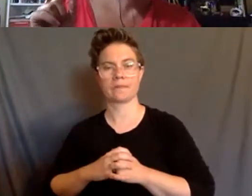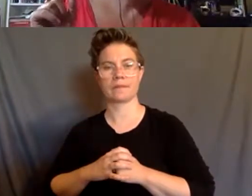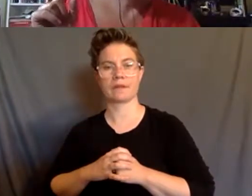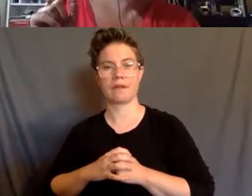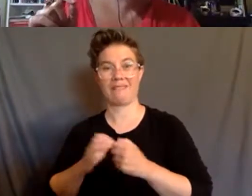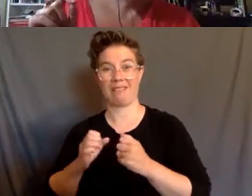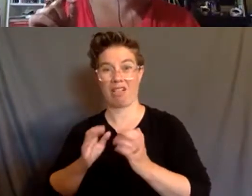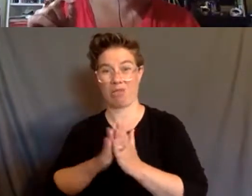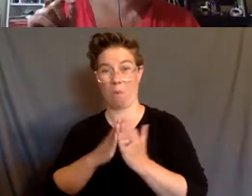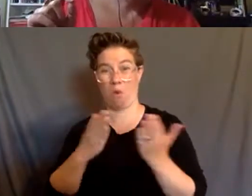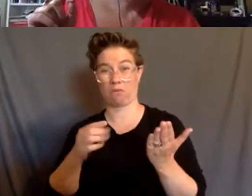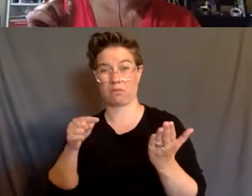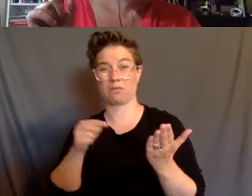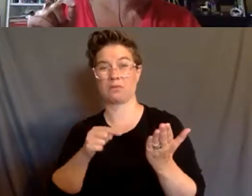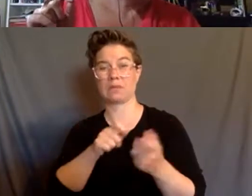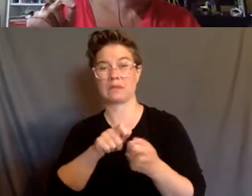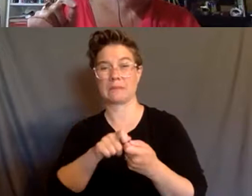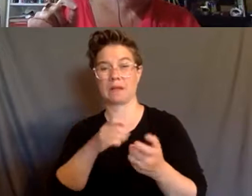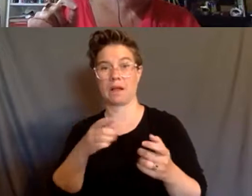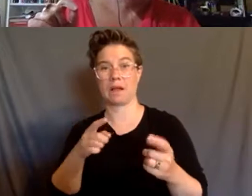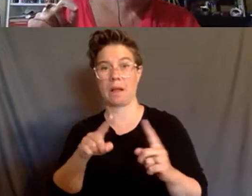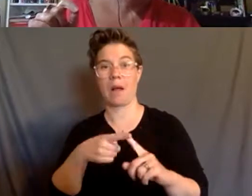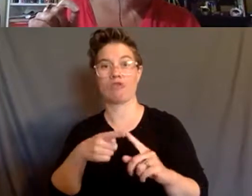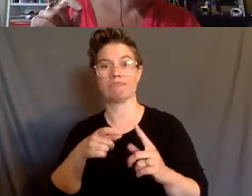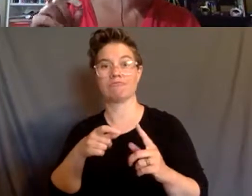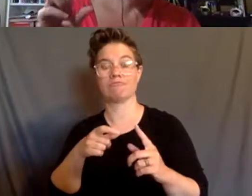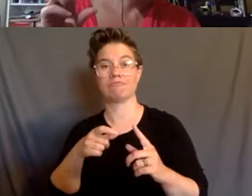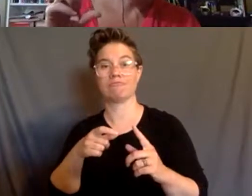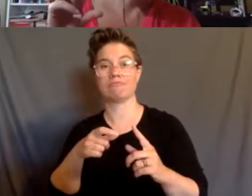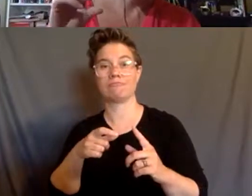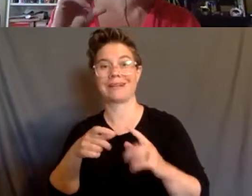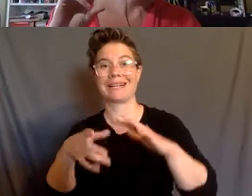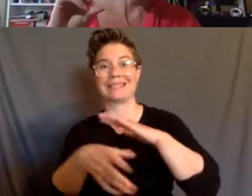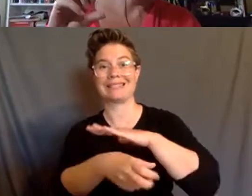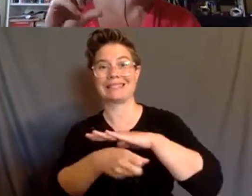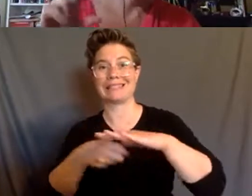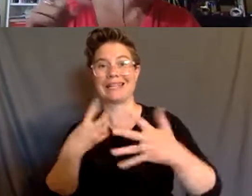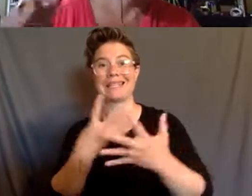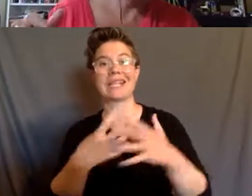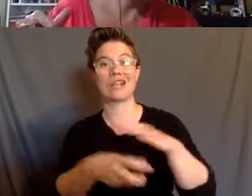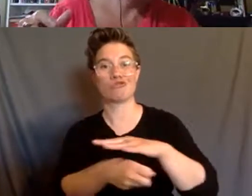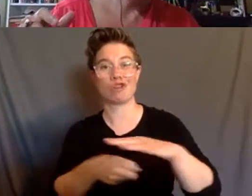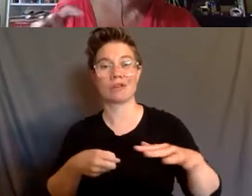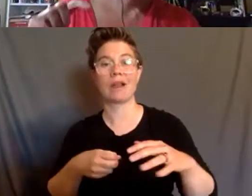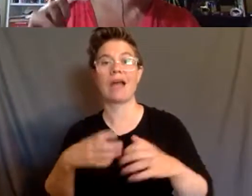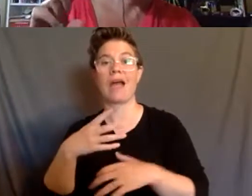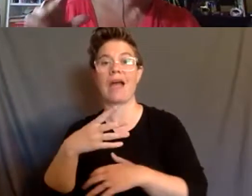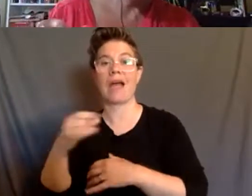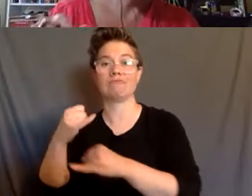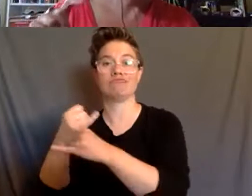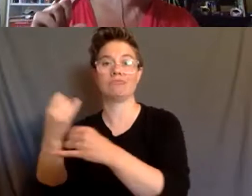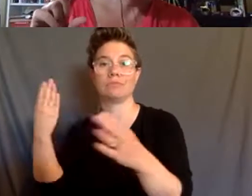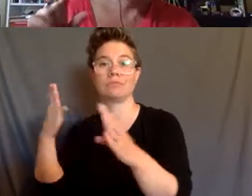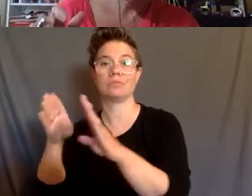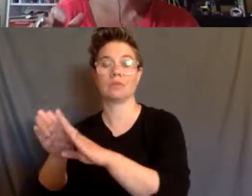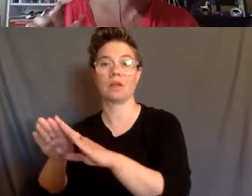book is about decarceration. And it's about facility closure, both